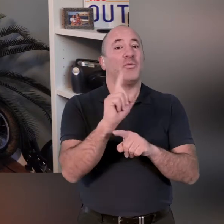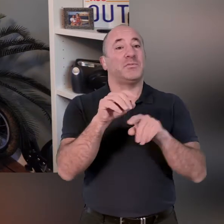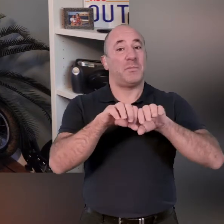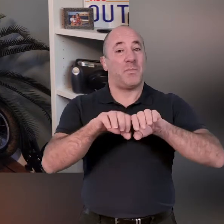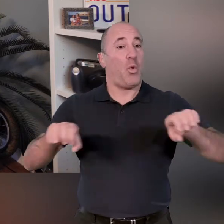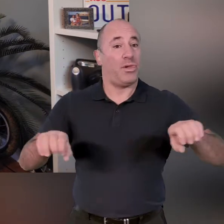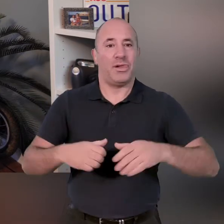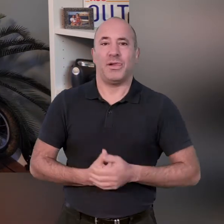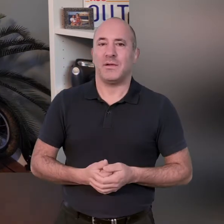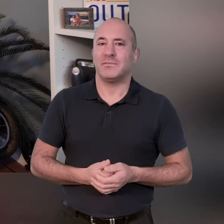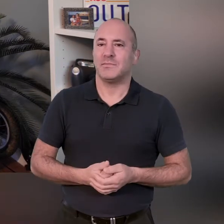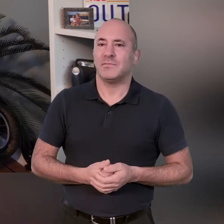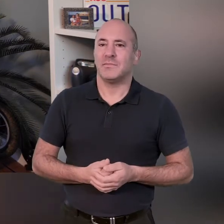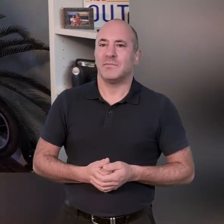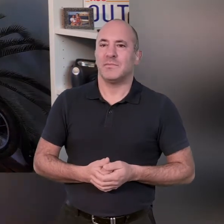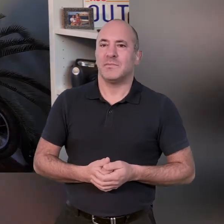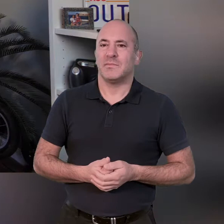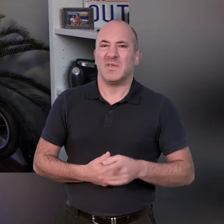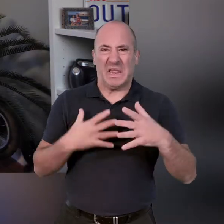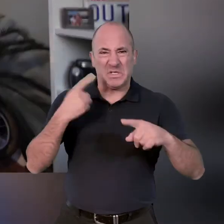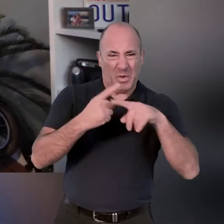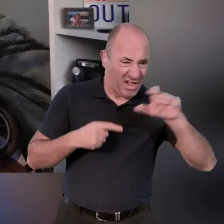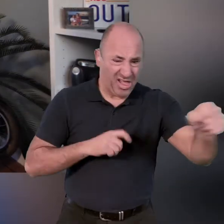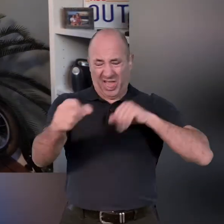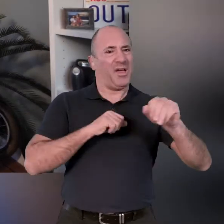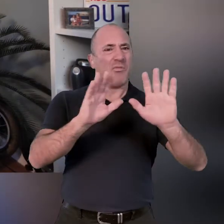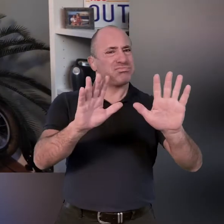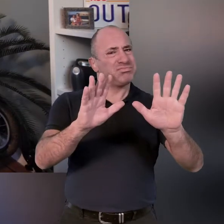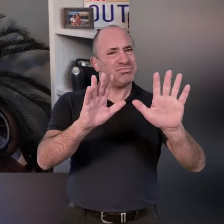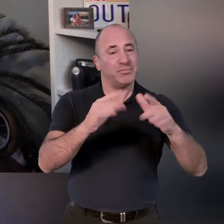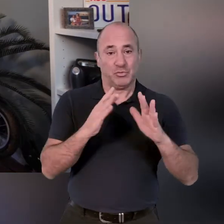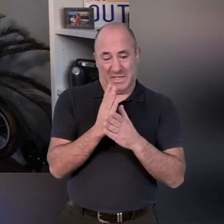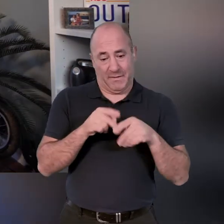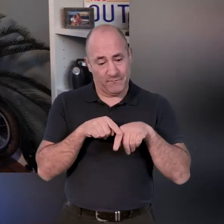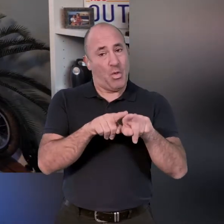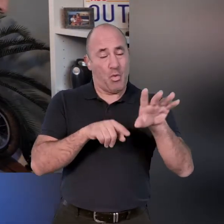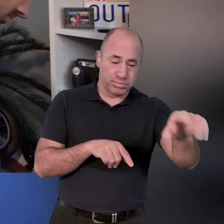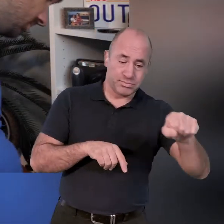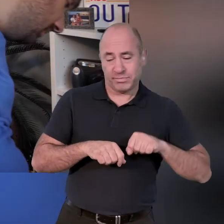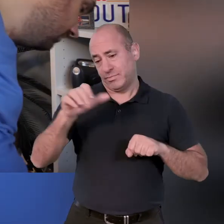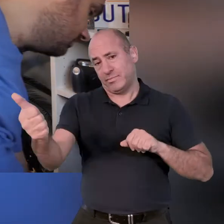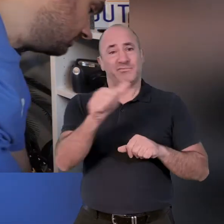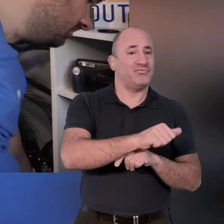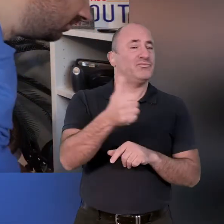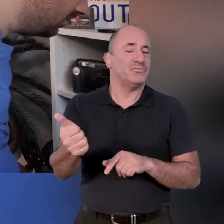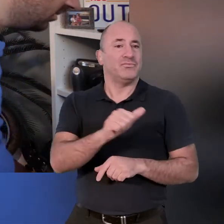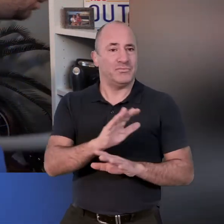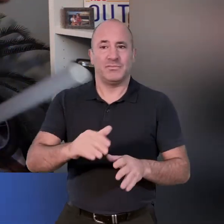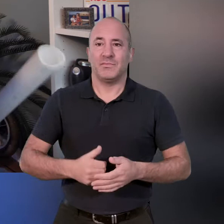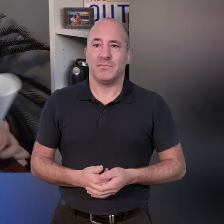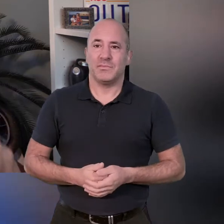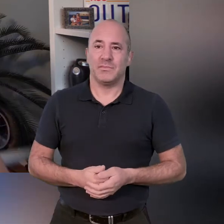back now grab our pole again don't worry too much about the time in between just getting this done